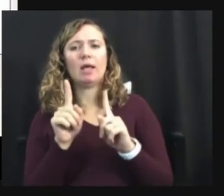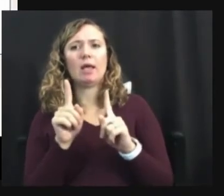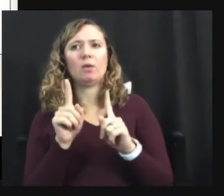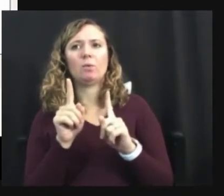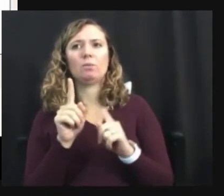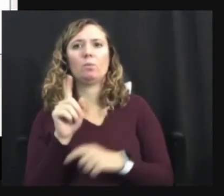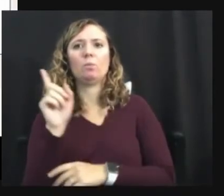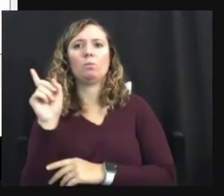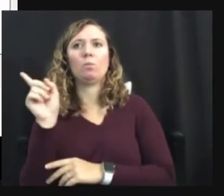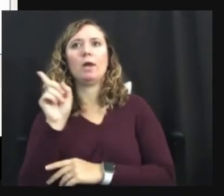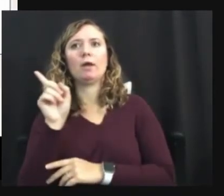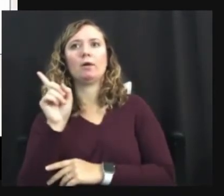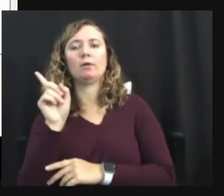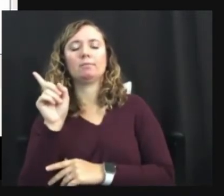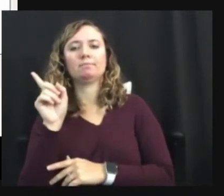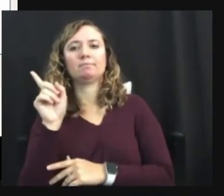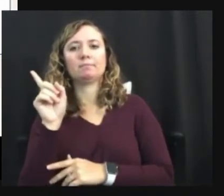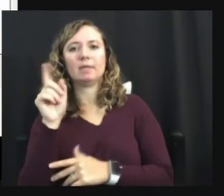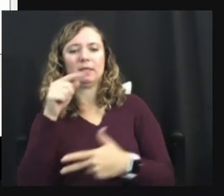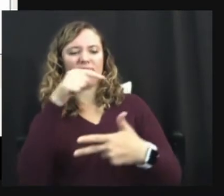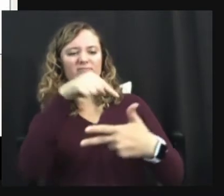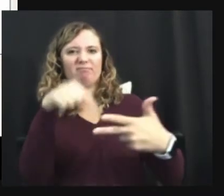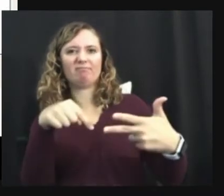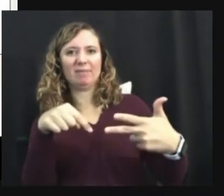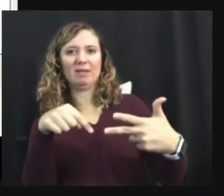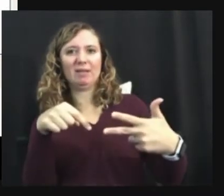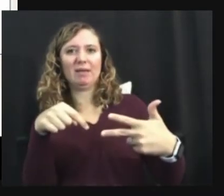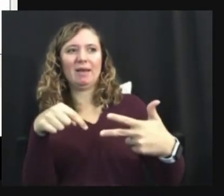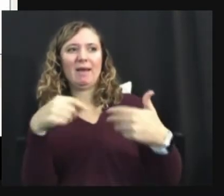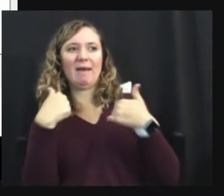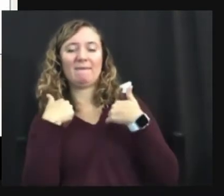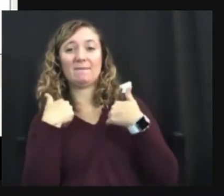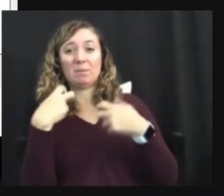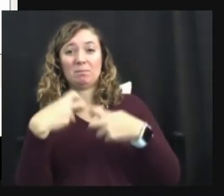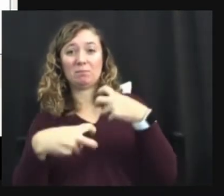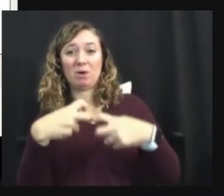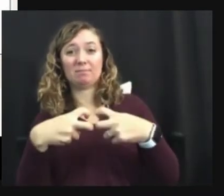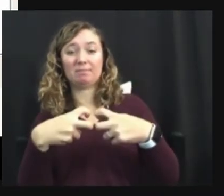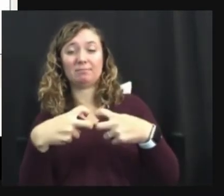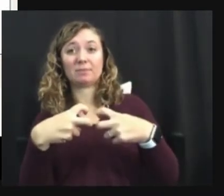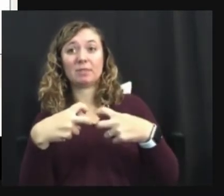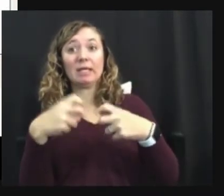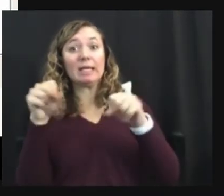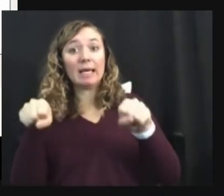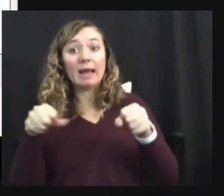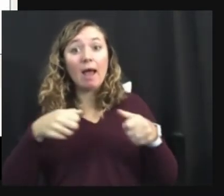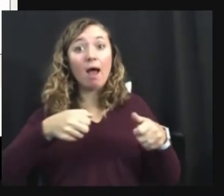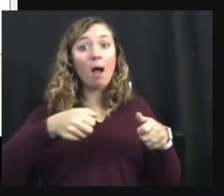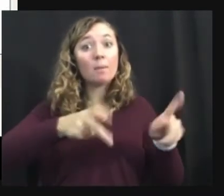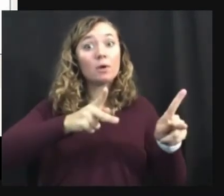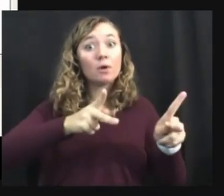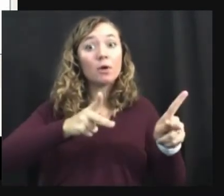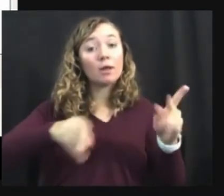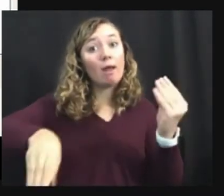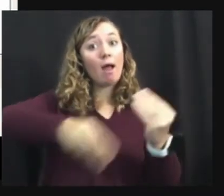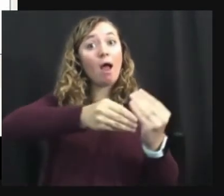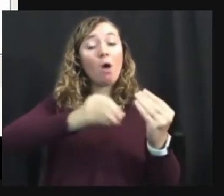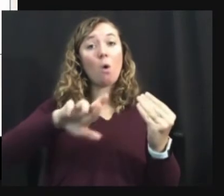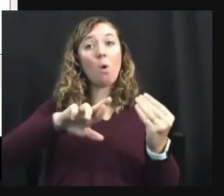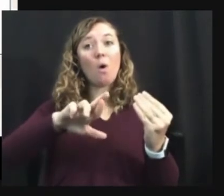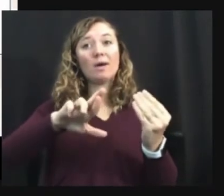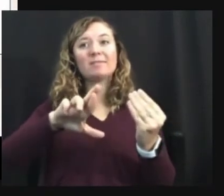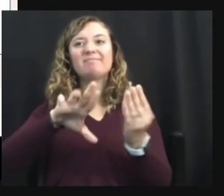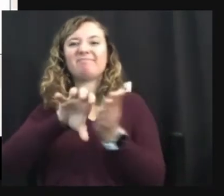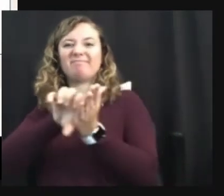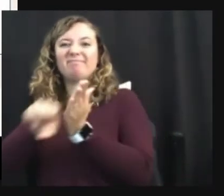um, can either add, um, opportunity or detract opportunity. If